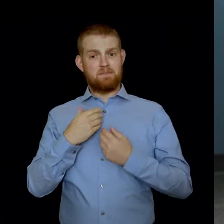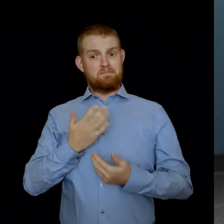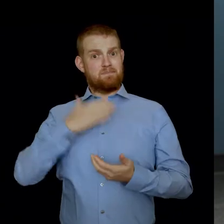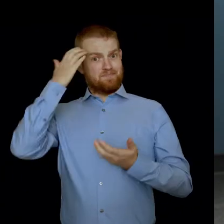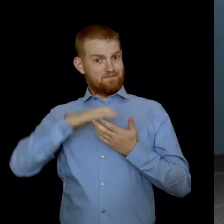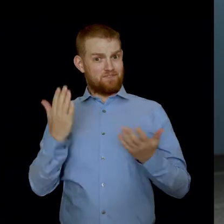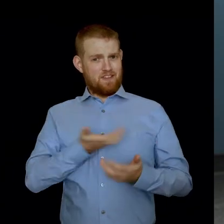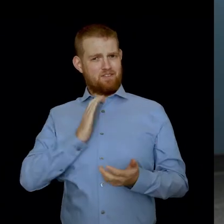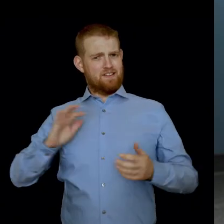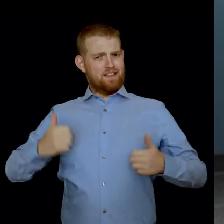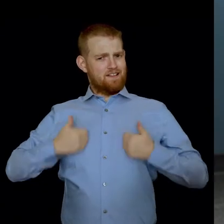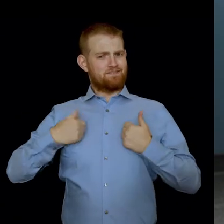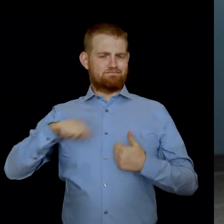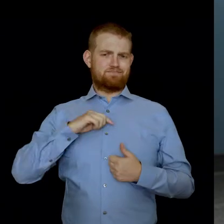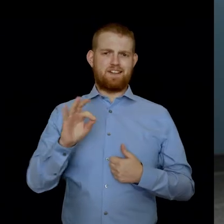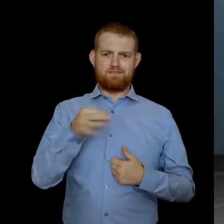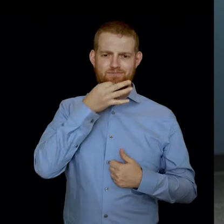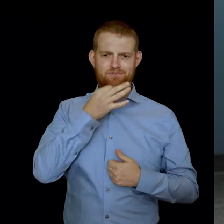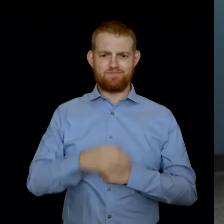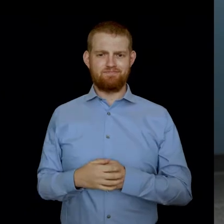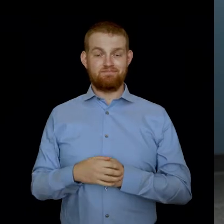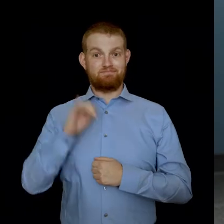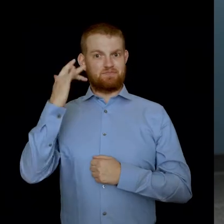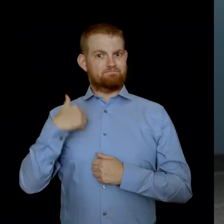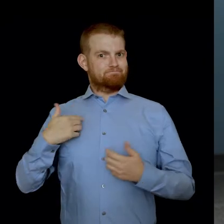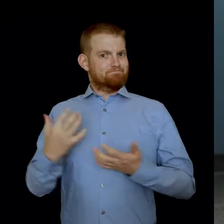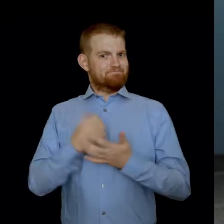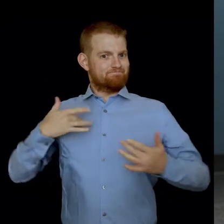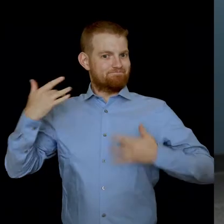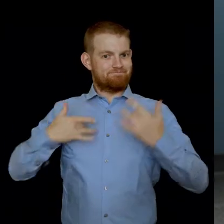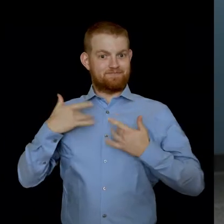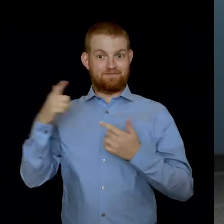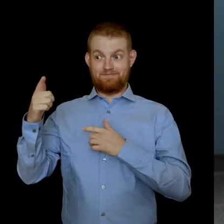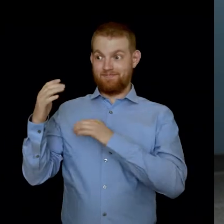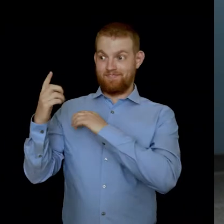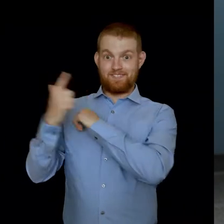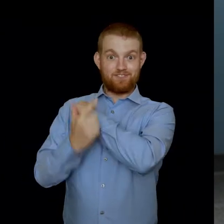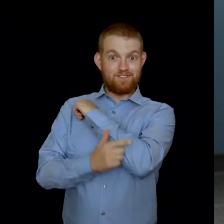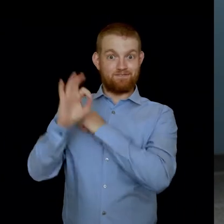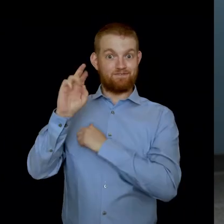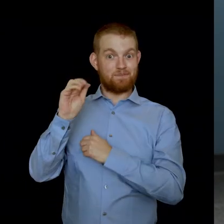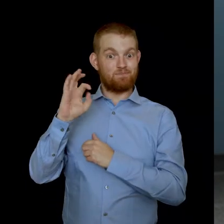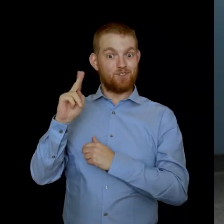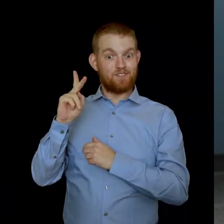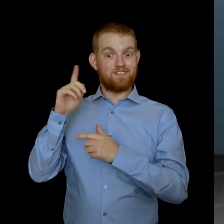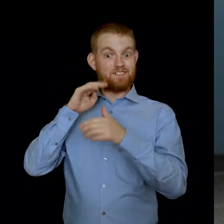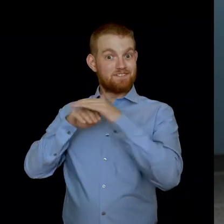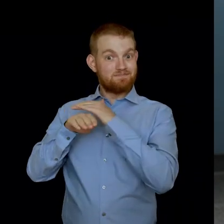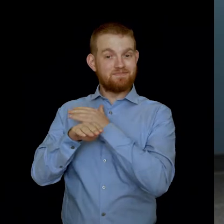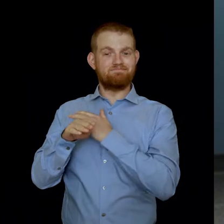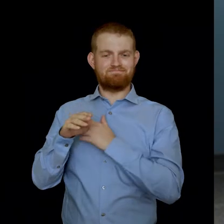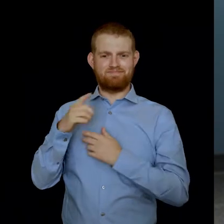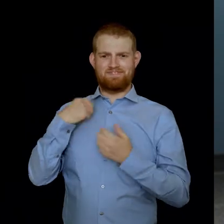we are experts on our own lives and that is why I'm excited to provide my feedback to the government on the framework